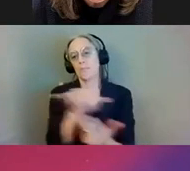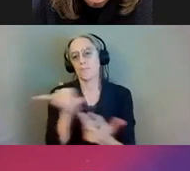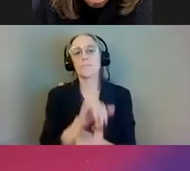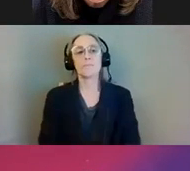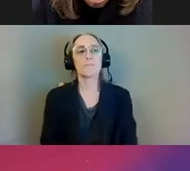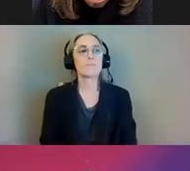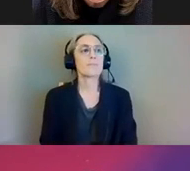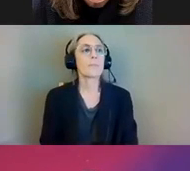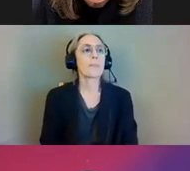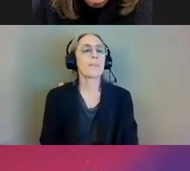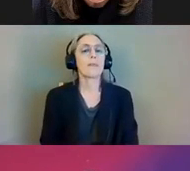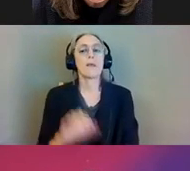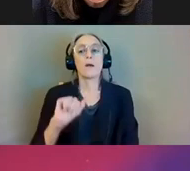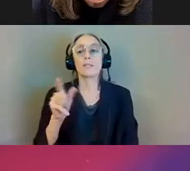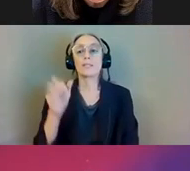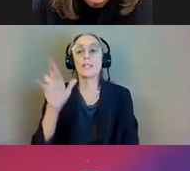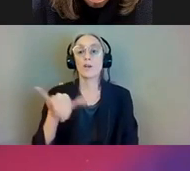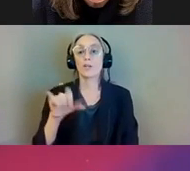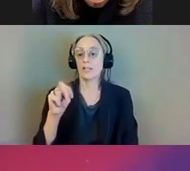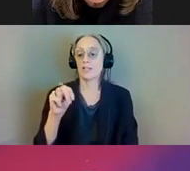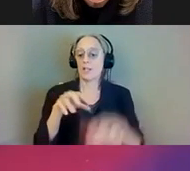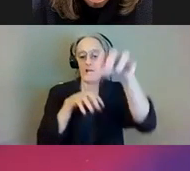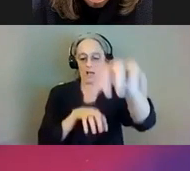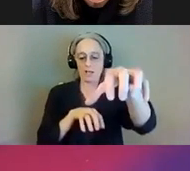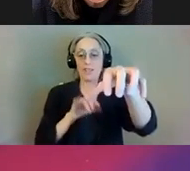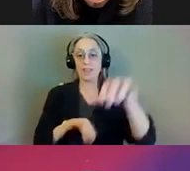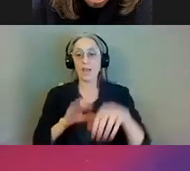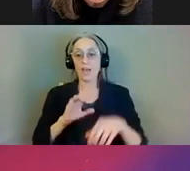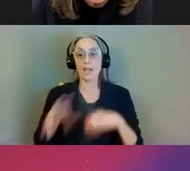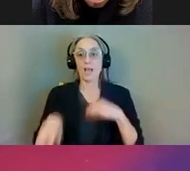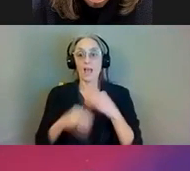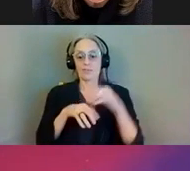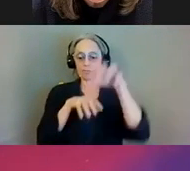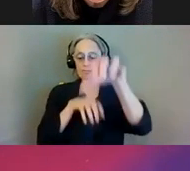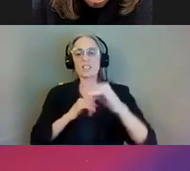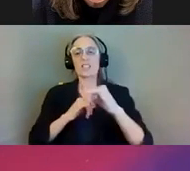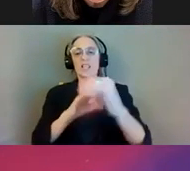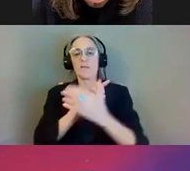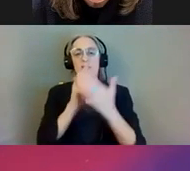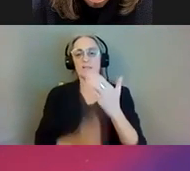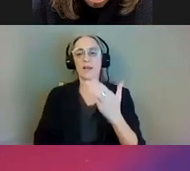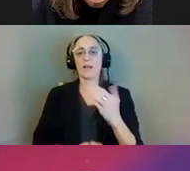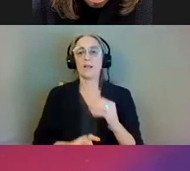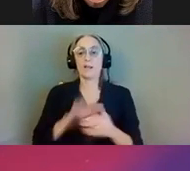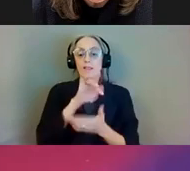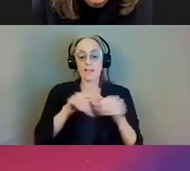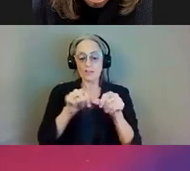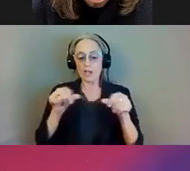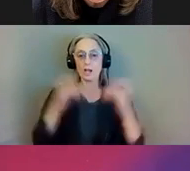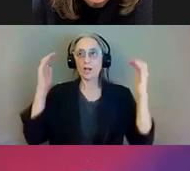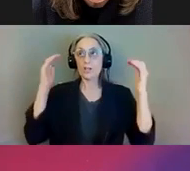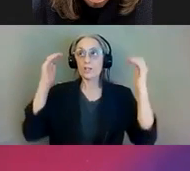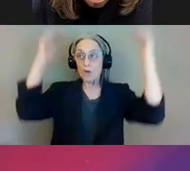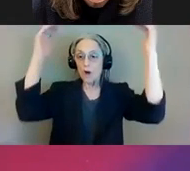The auxiliary station at the south side of Brynmar is a similar design as the main station house with a taller central area and a